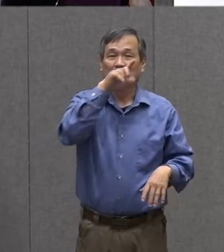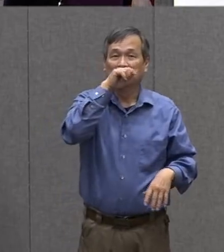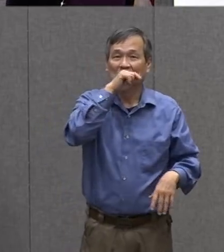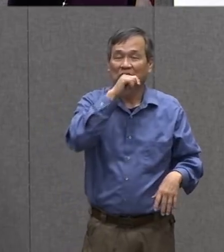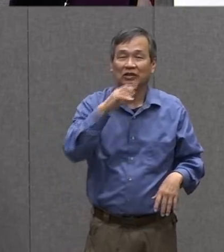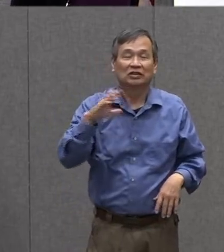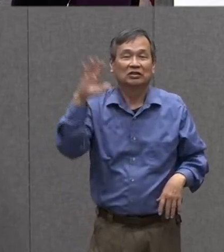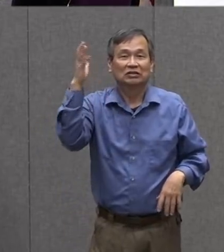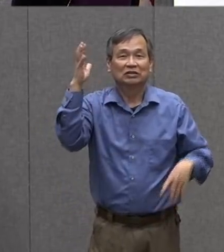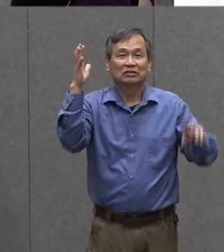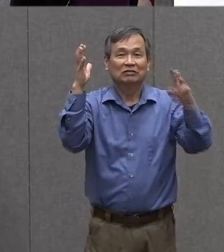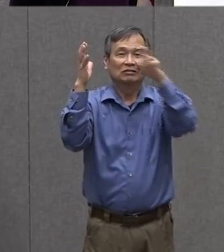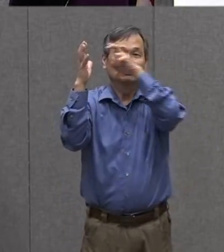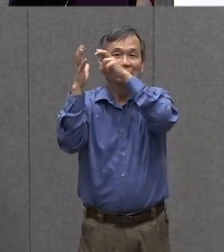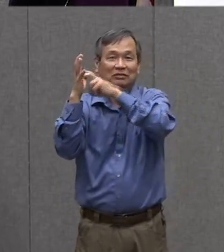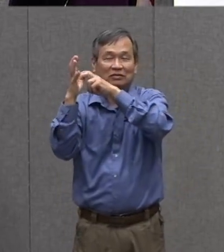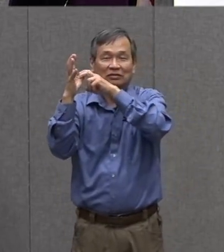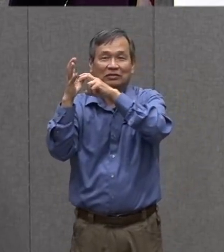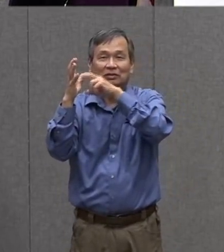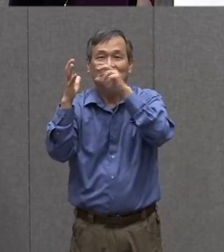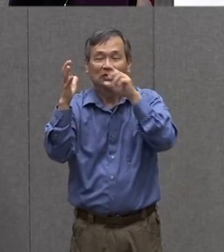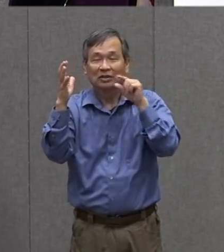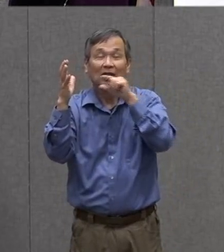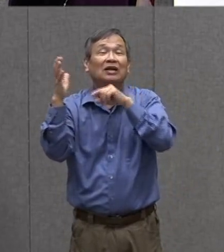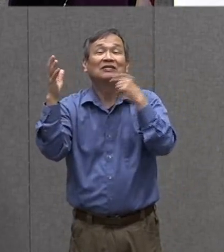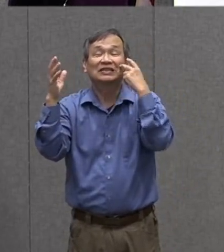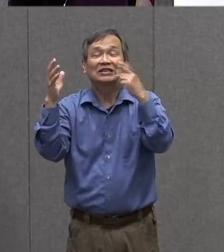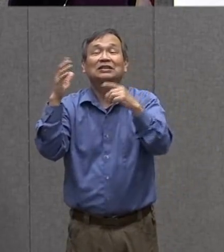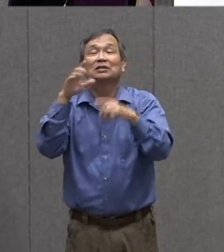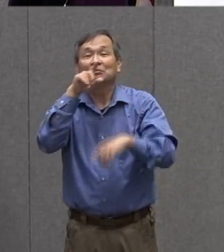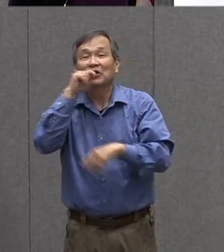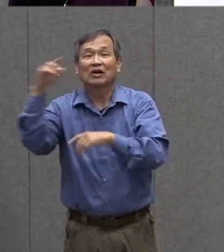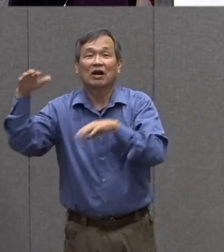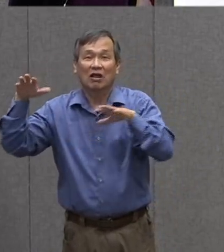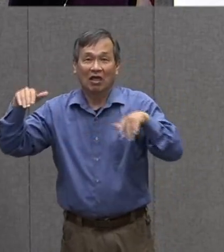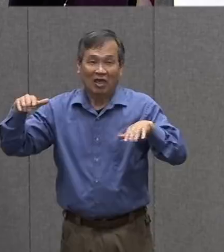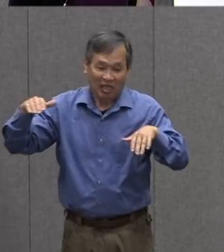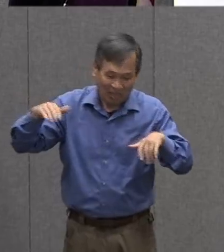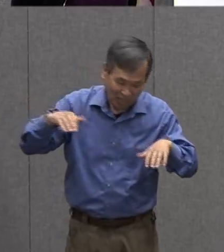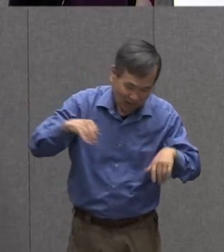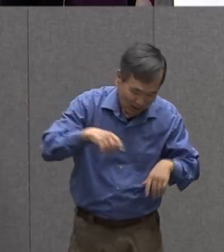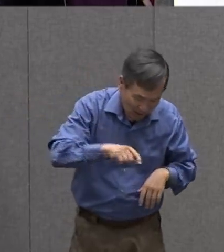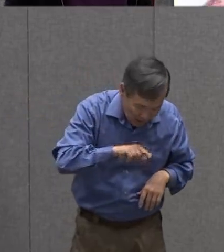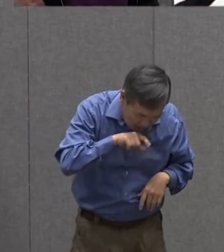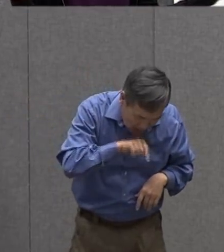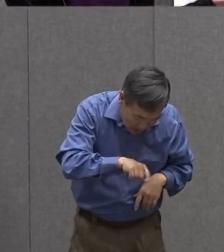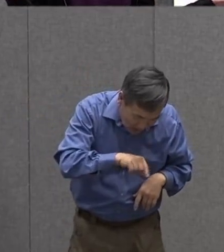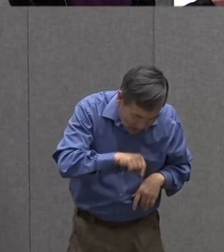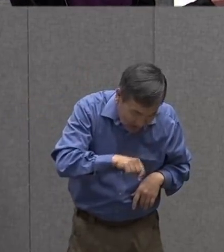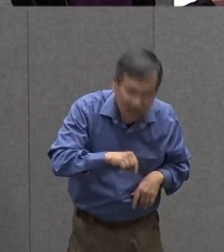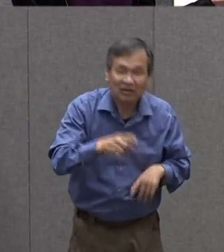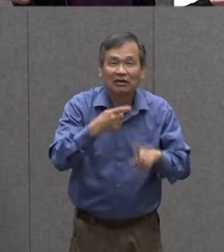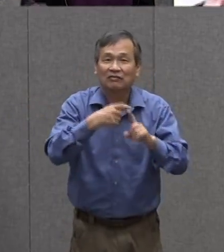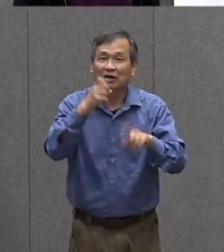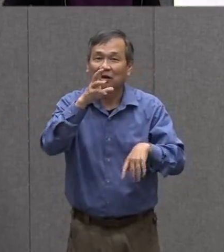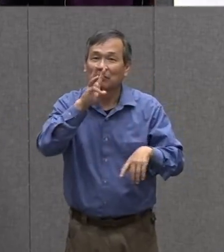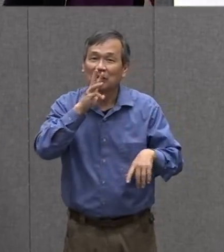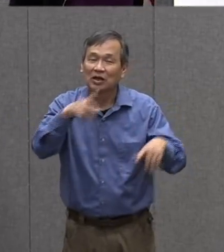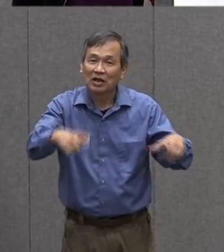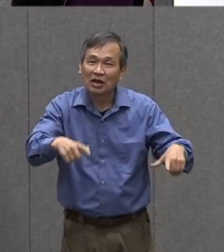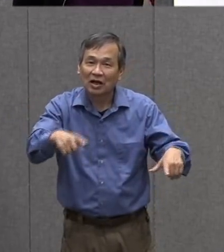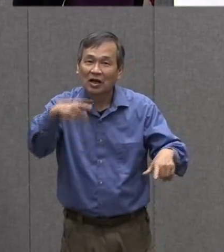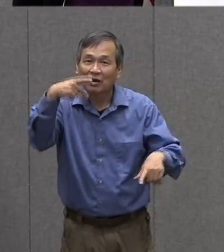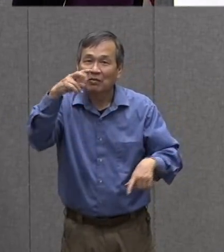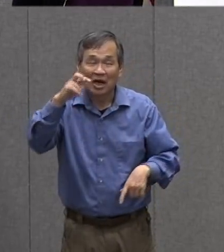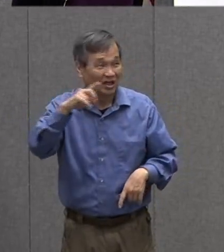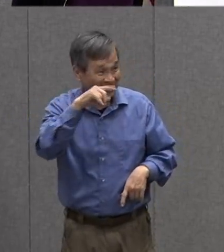out in that tree and coming to drink some of the water out of the pond is that what you mean when you're talking about